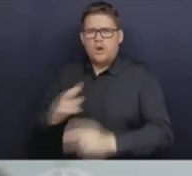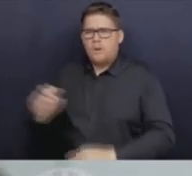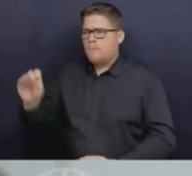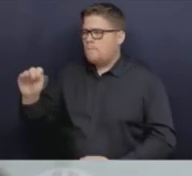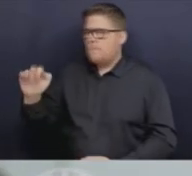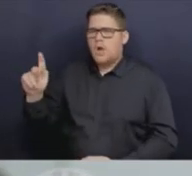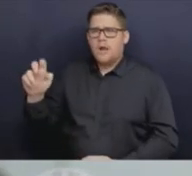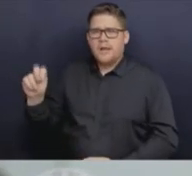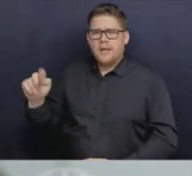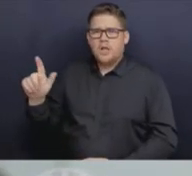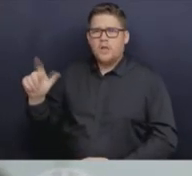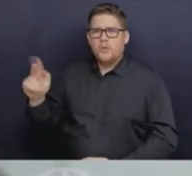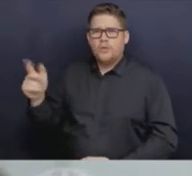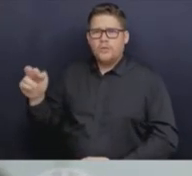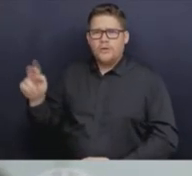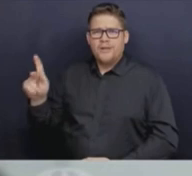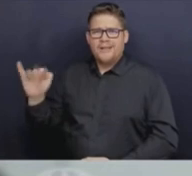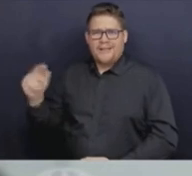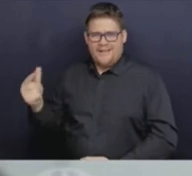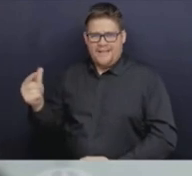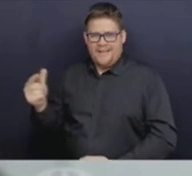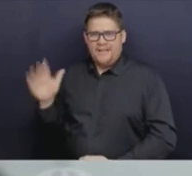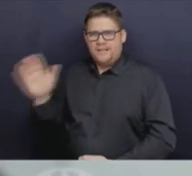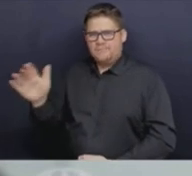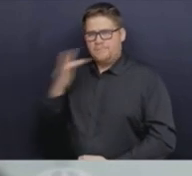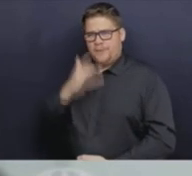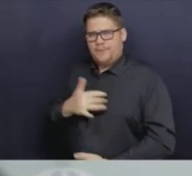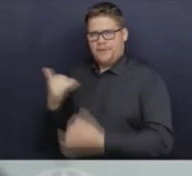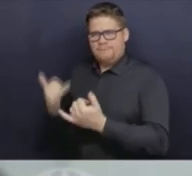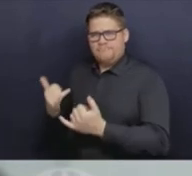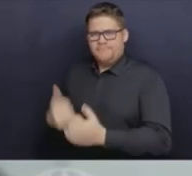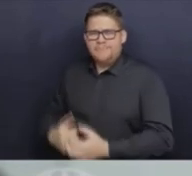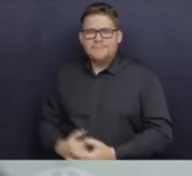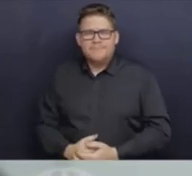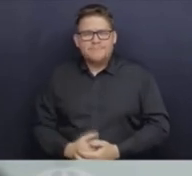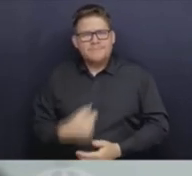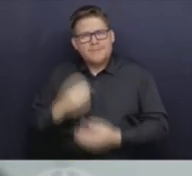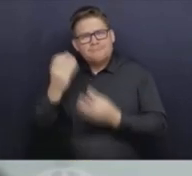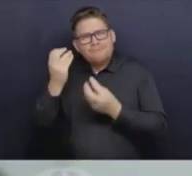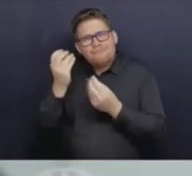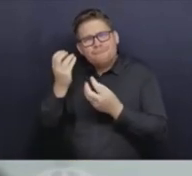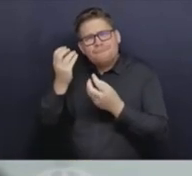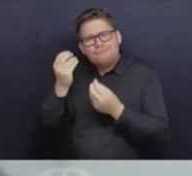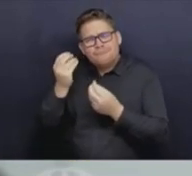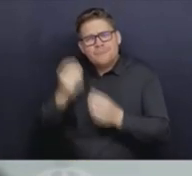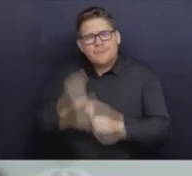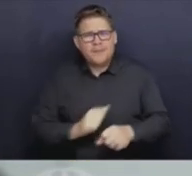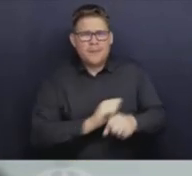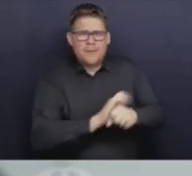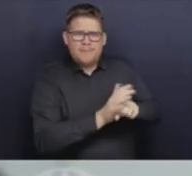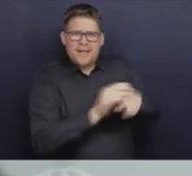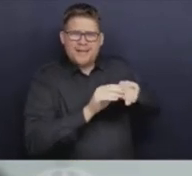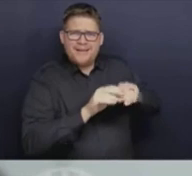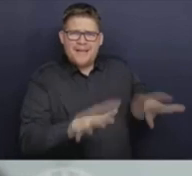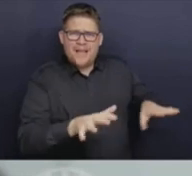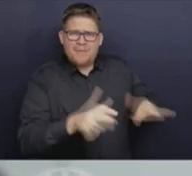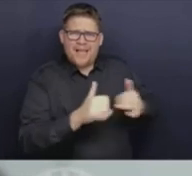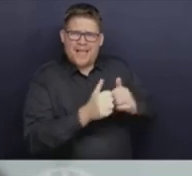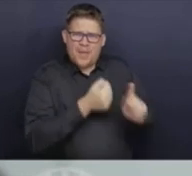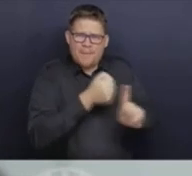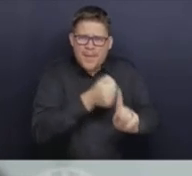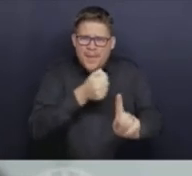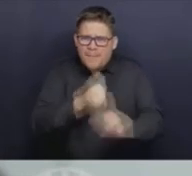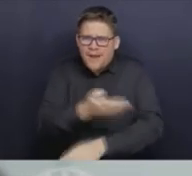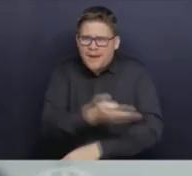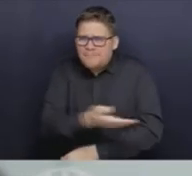as I was thinking about this, and thinking about the impact this pandemic has had on racialised populations, I thought